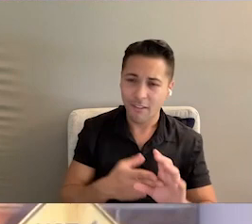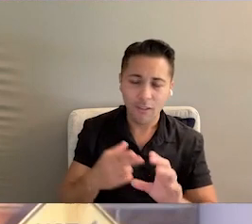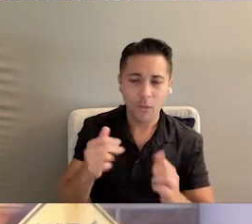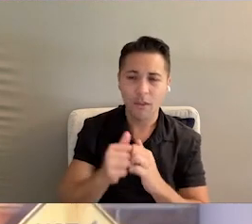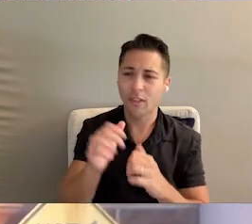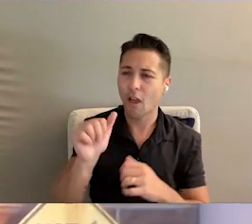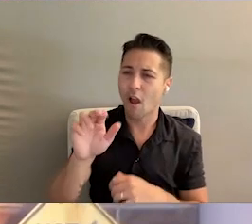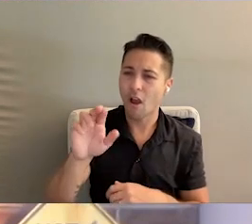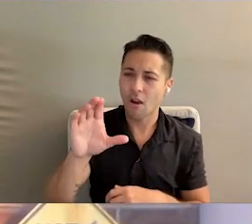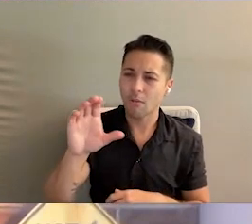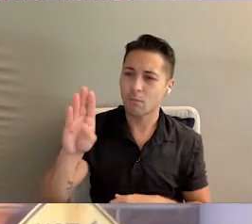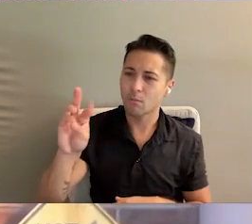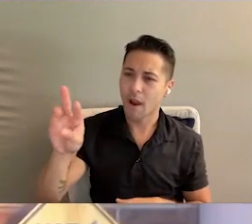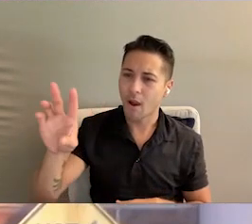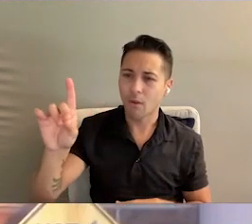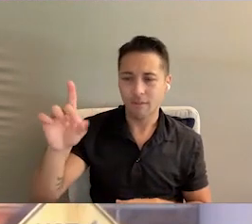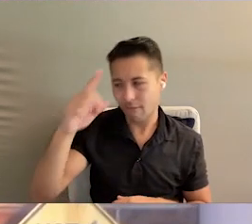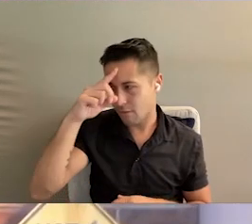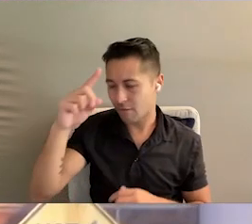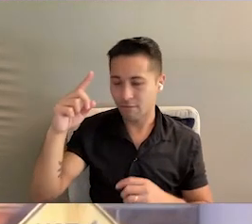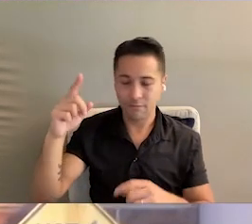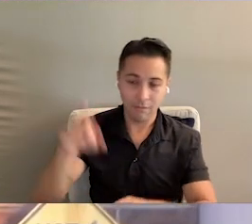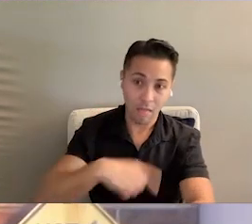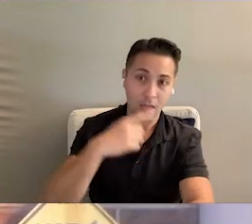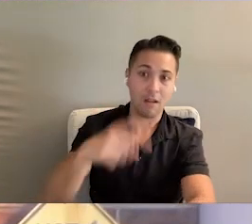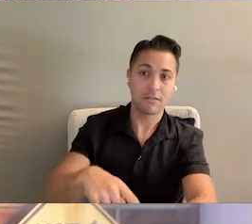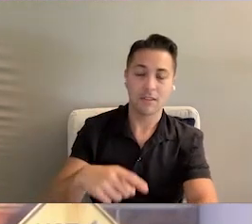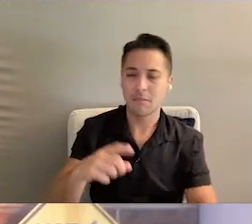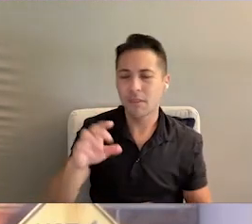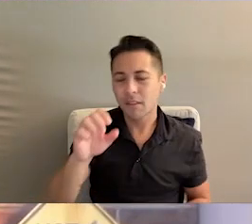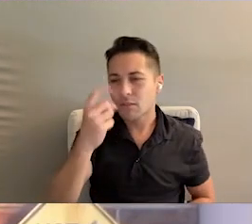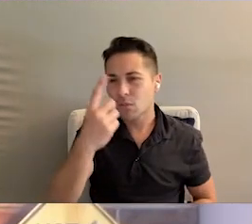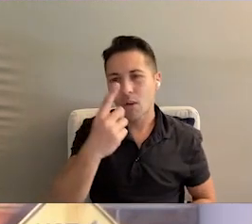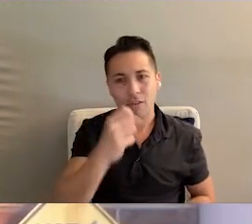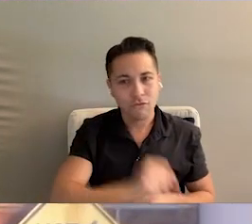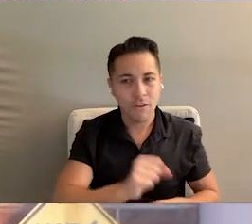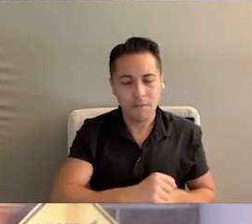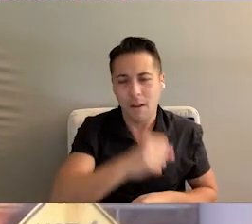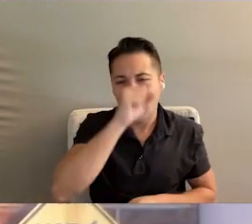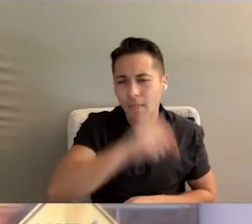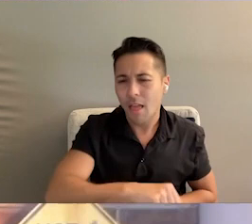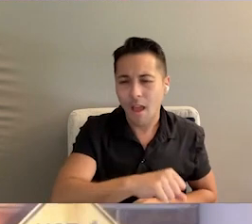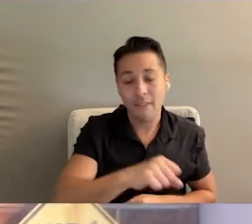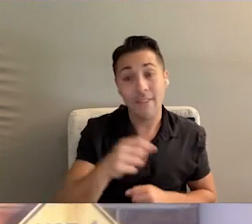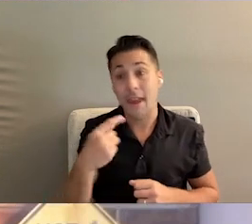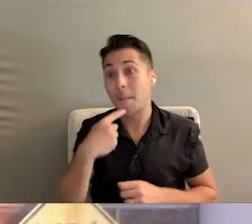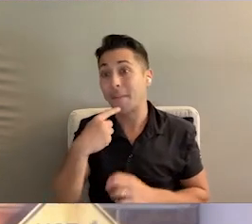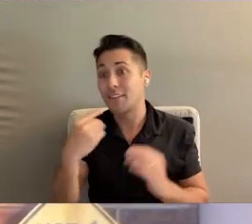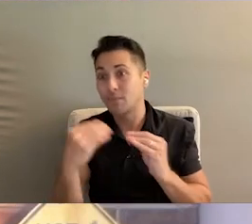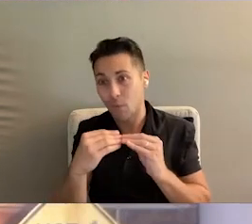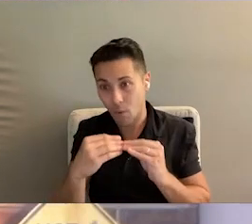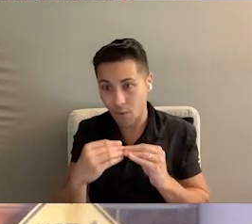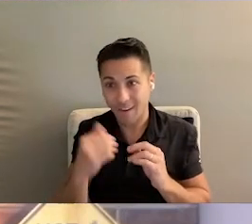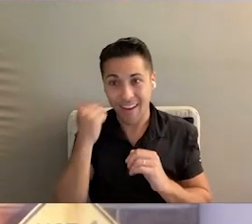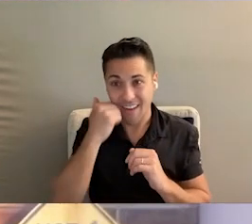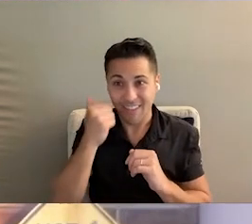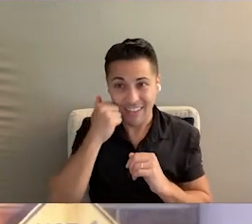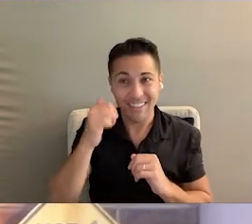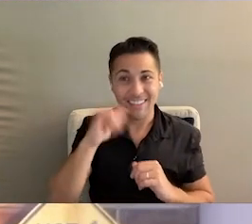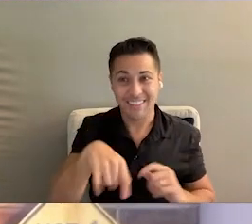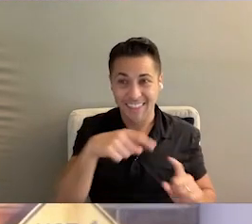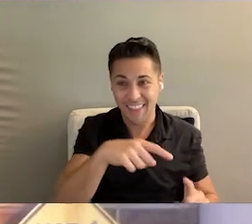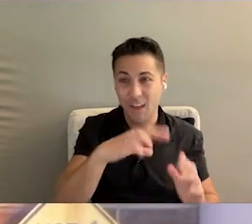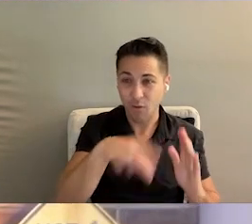have had the opportunity to work at ARCA Broward for a tremendously long time doing a variety of things, but there's no job that I love more and that I miss more every day